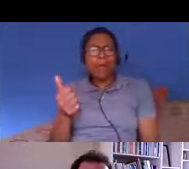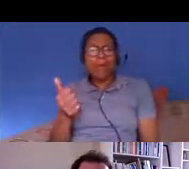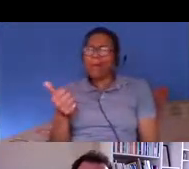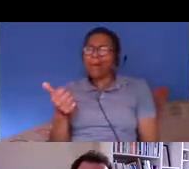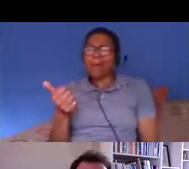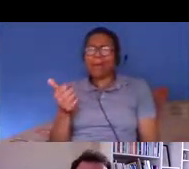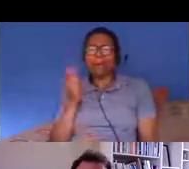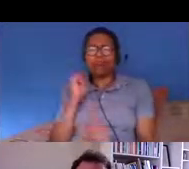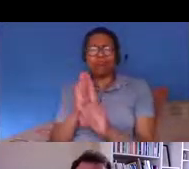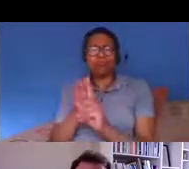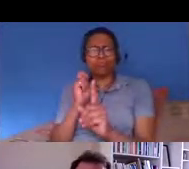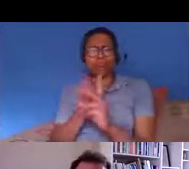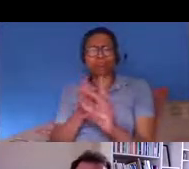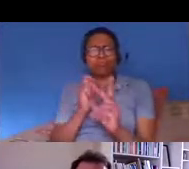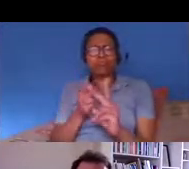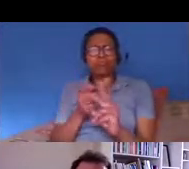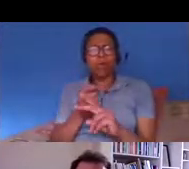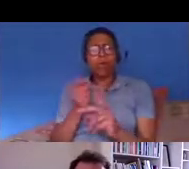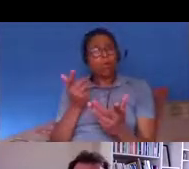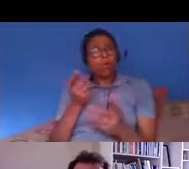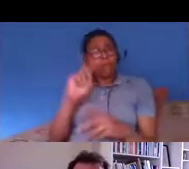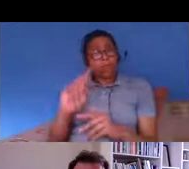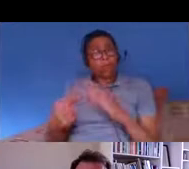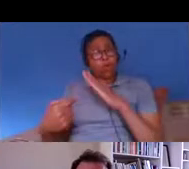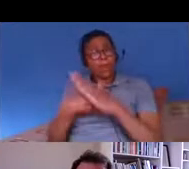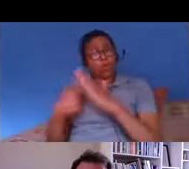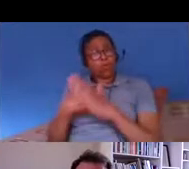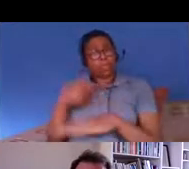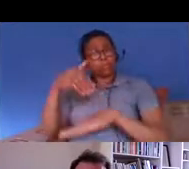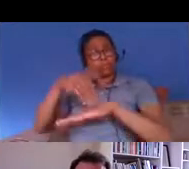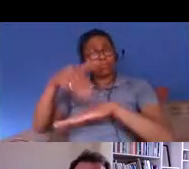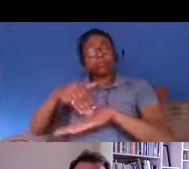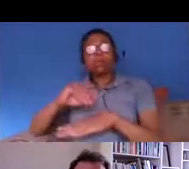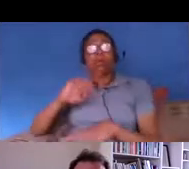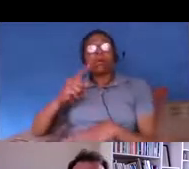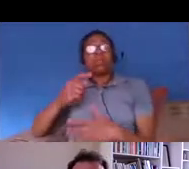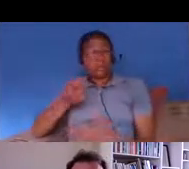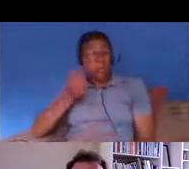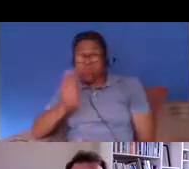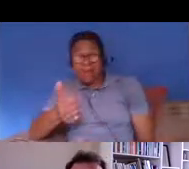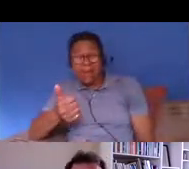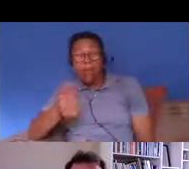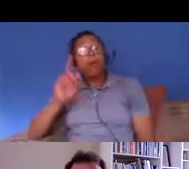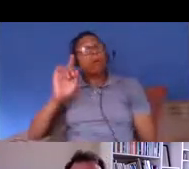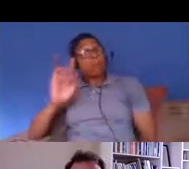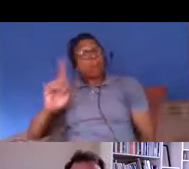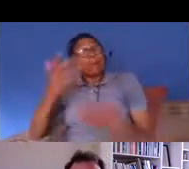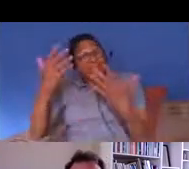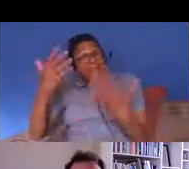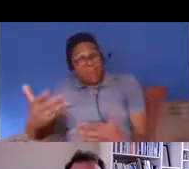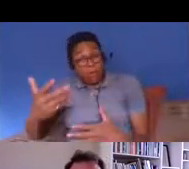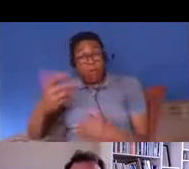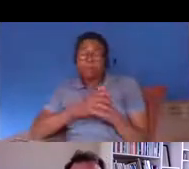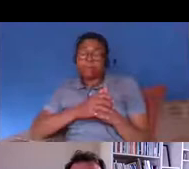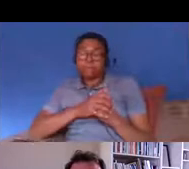and you know there are a lot of immigration events i can tell you as an immigration lawyer prosecutions are actually very rare but what happens now is that the